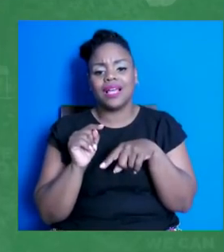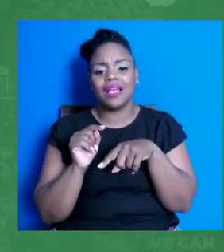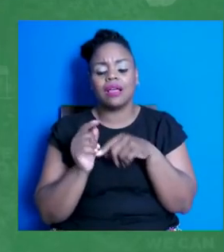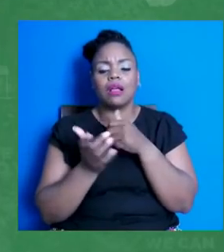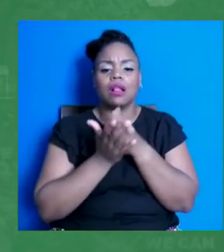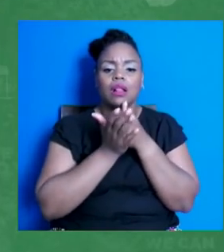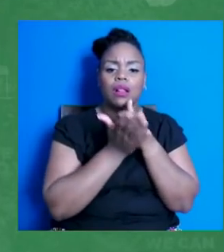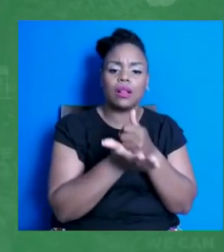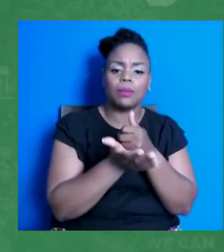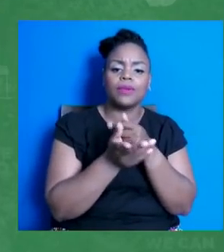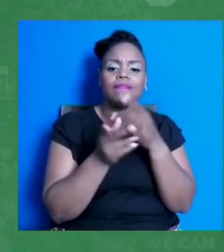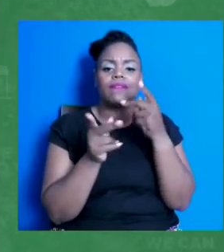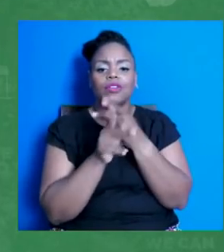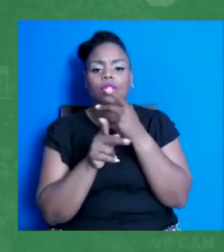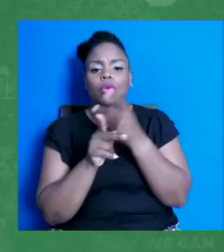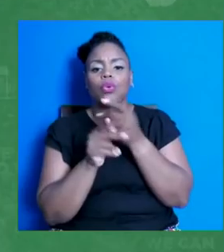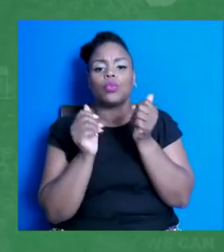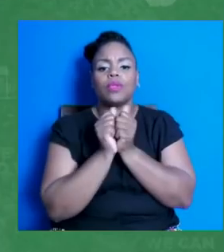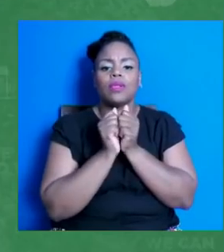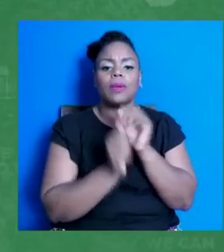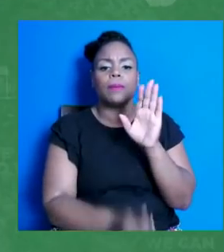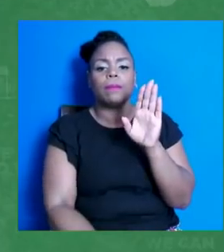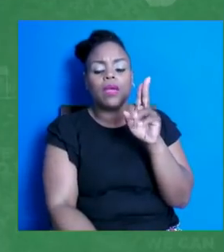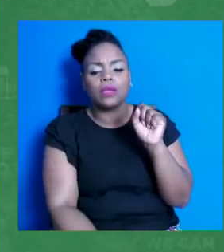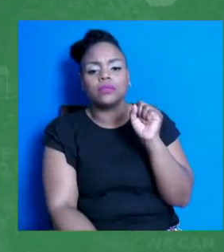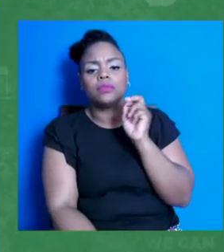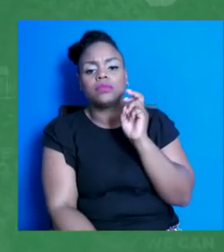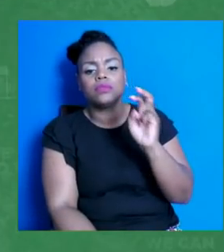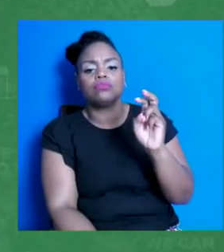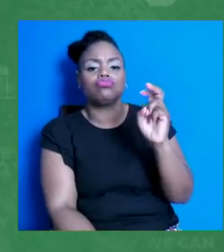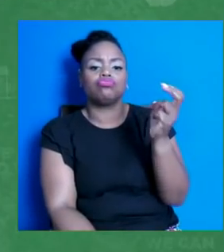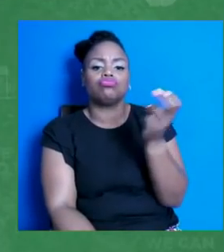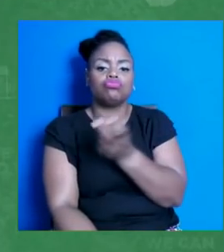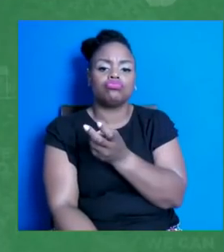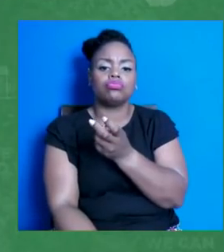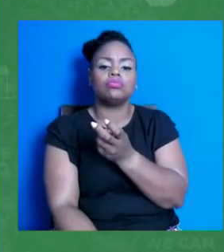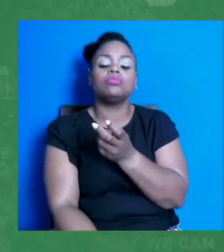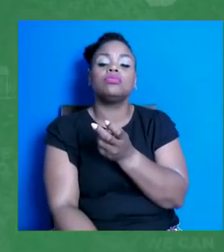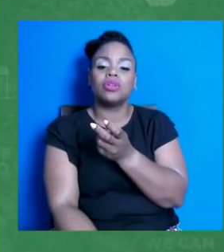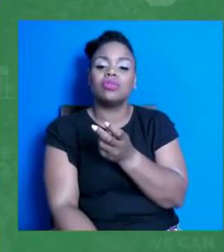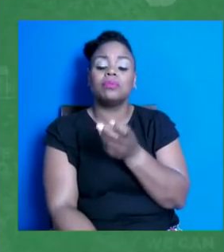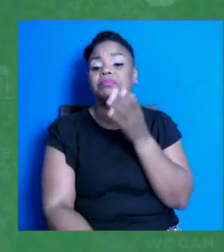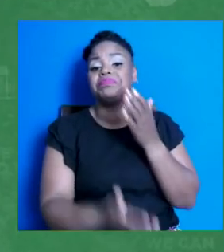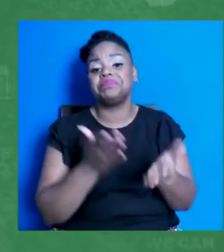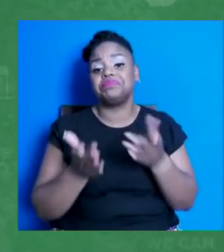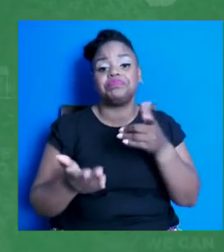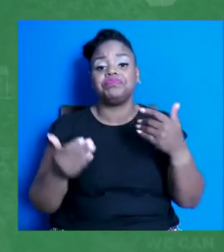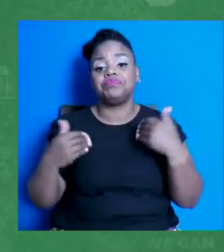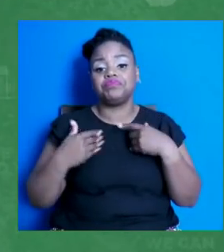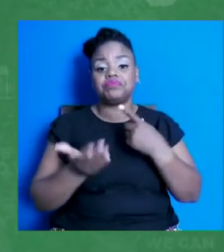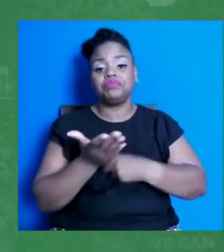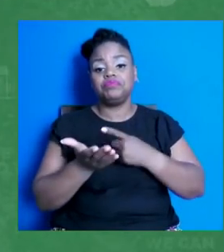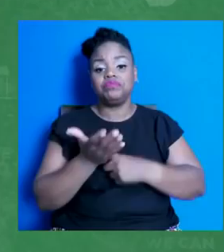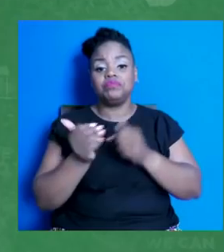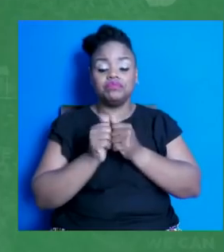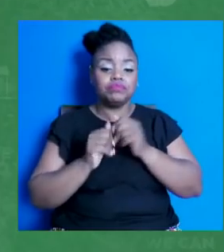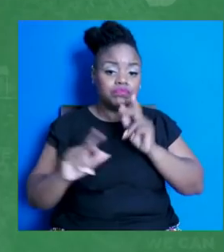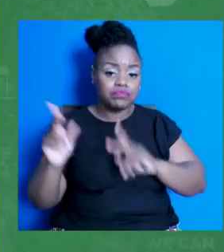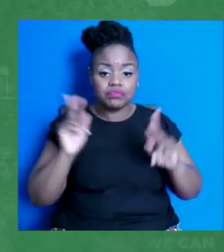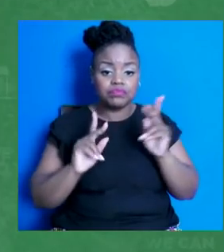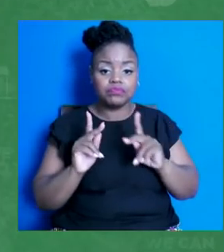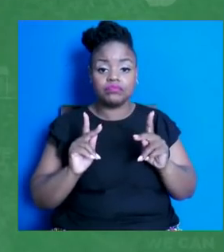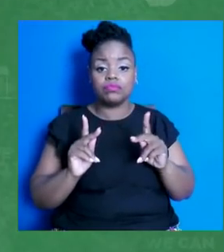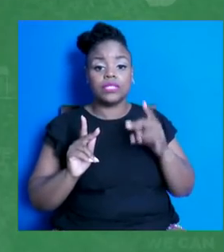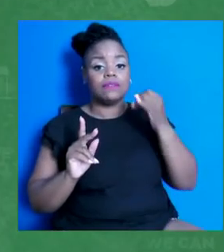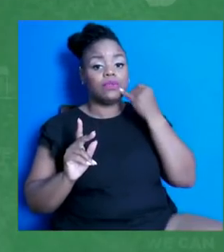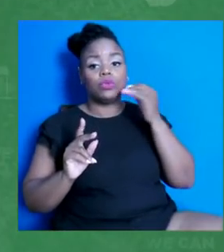transportation, how to get to where they need to go. You may be having conversations with folks that are undocumented. You can share that vaccines are